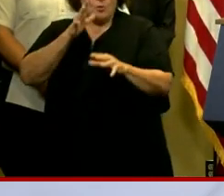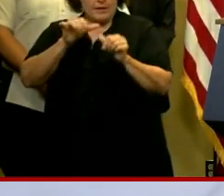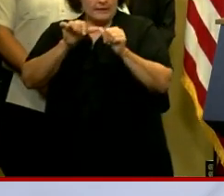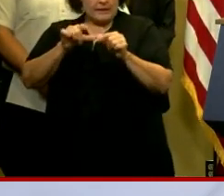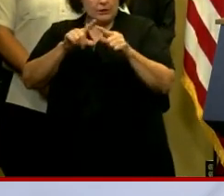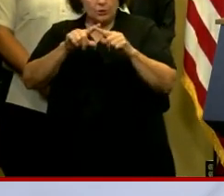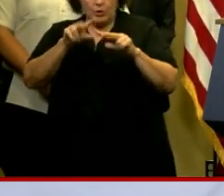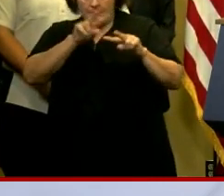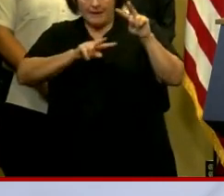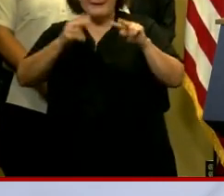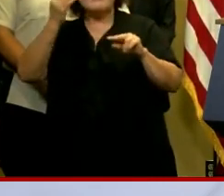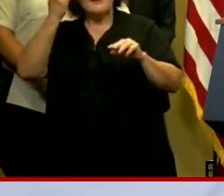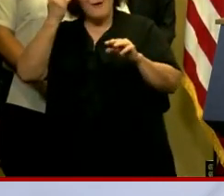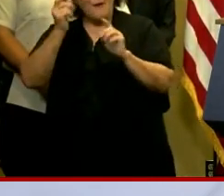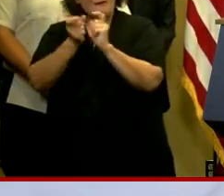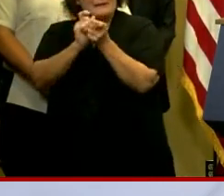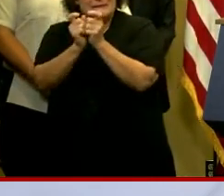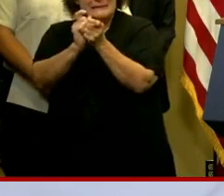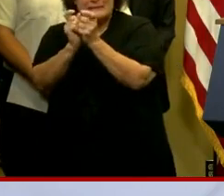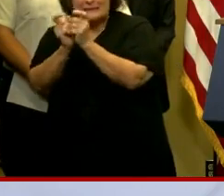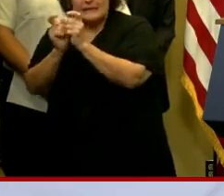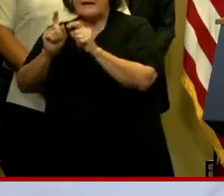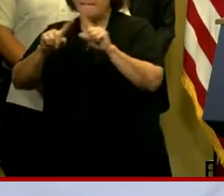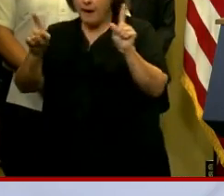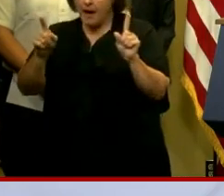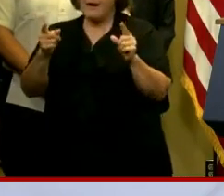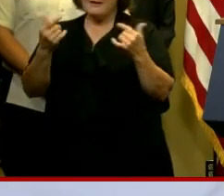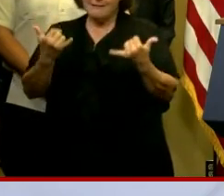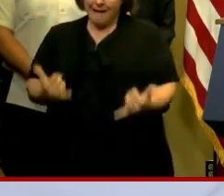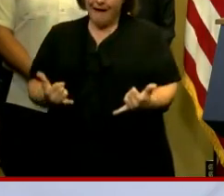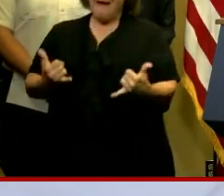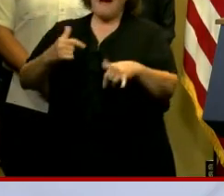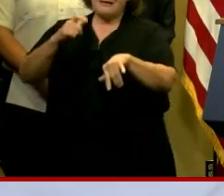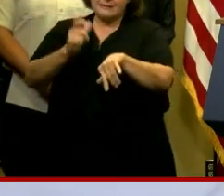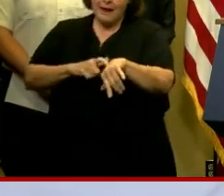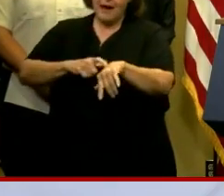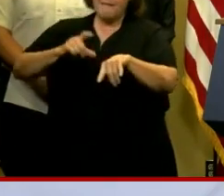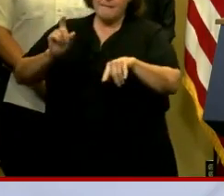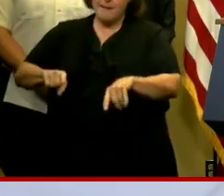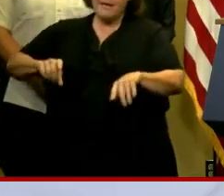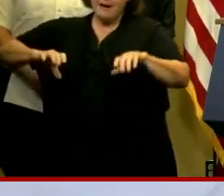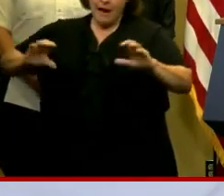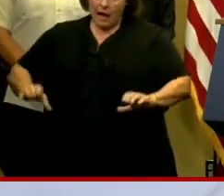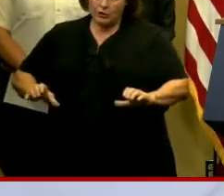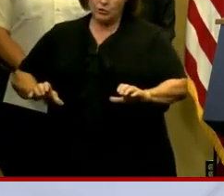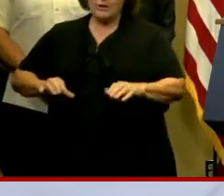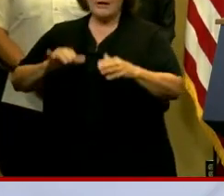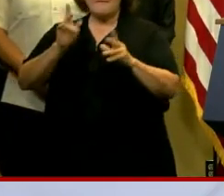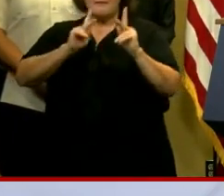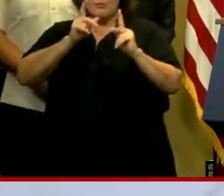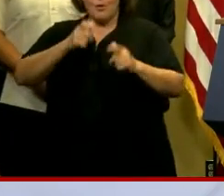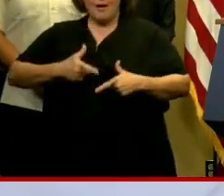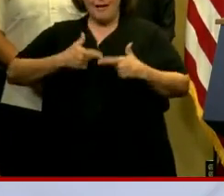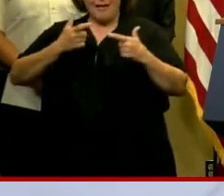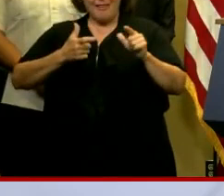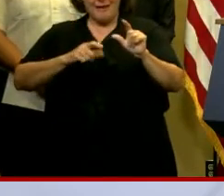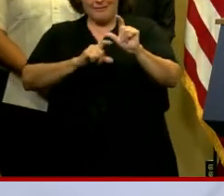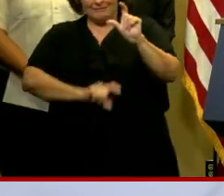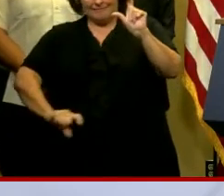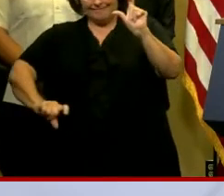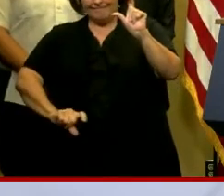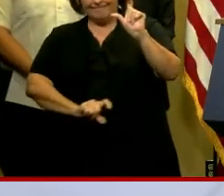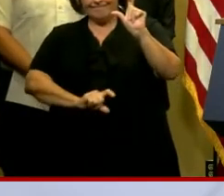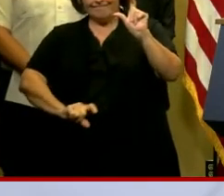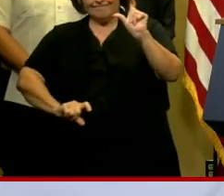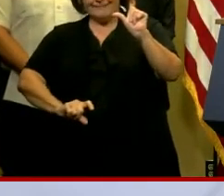We understand it's still fluid, but this is the time to take action. Lower lining areas outside of the levy